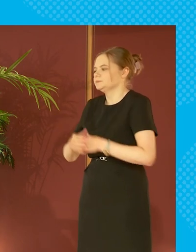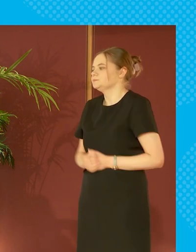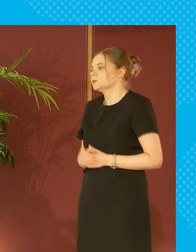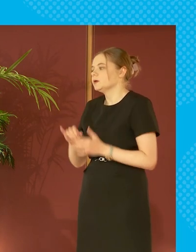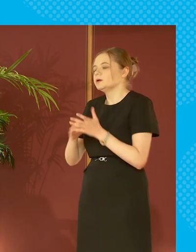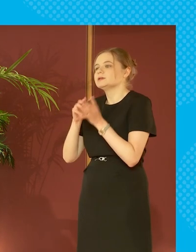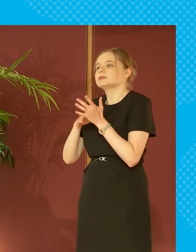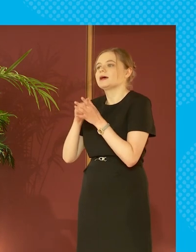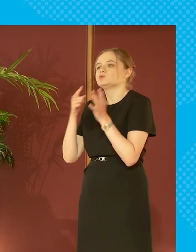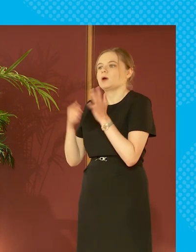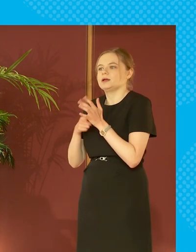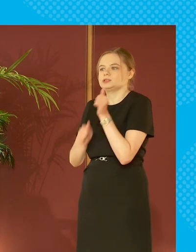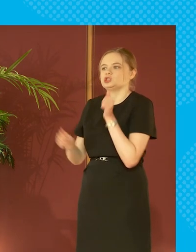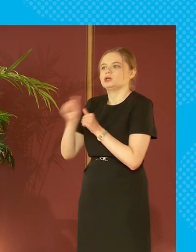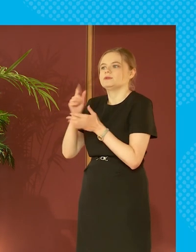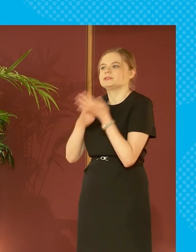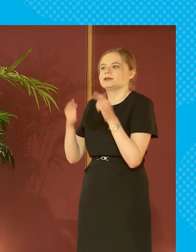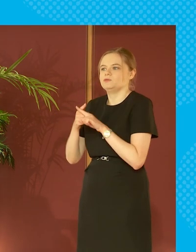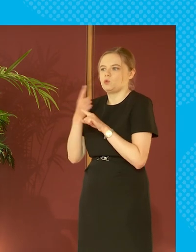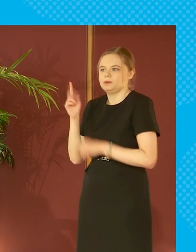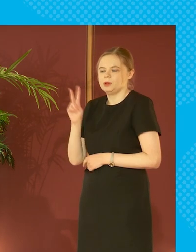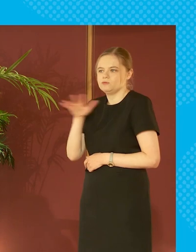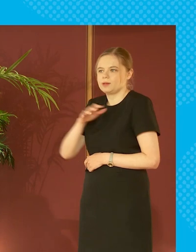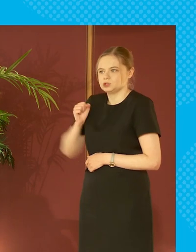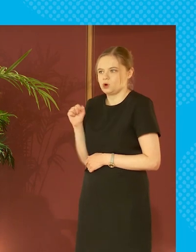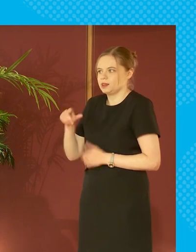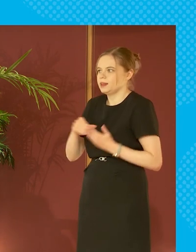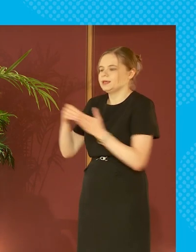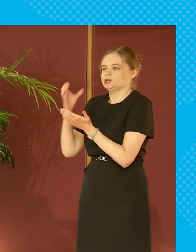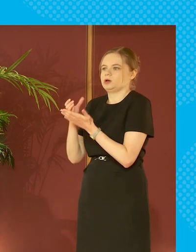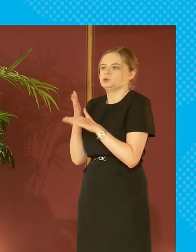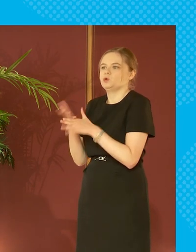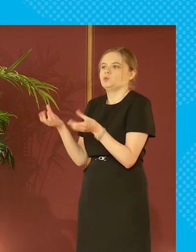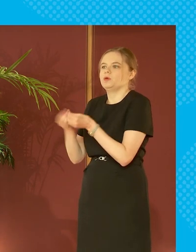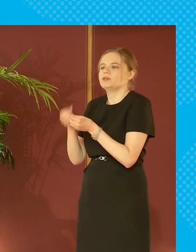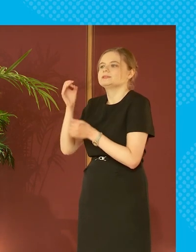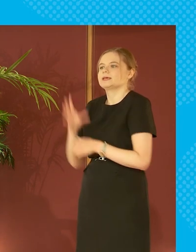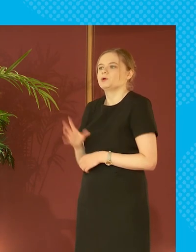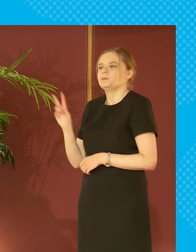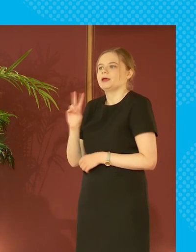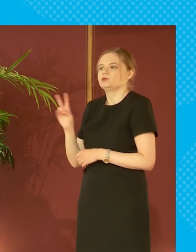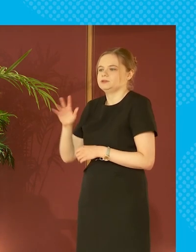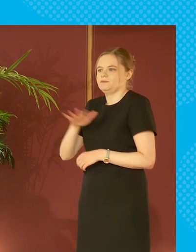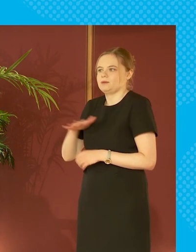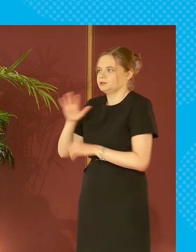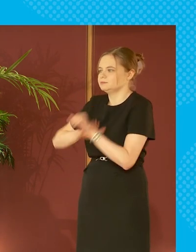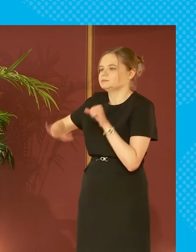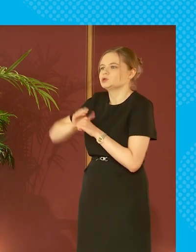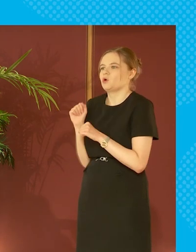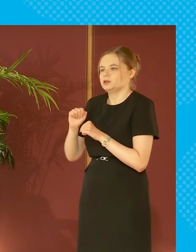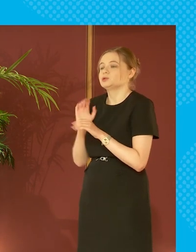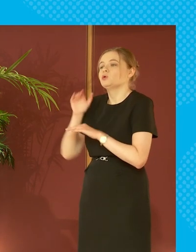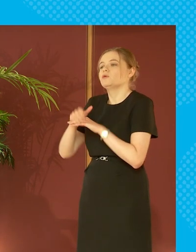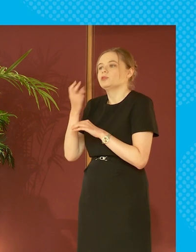executive of One Parent Family Scotland which is the leading charity working with single parent families in Scotland. She has more than